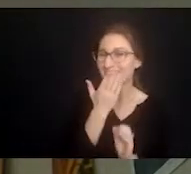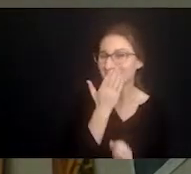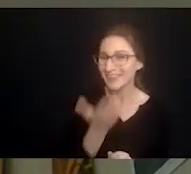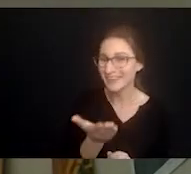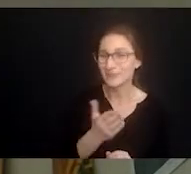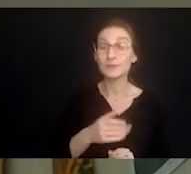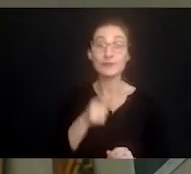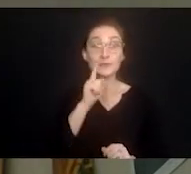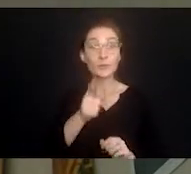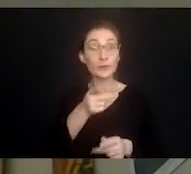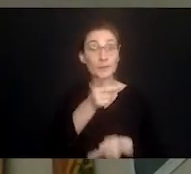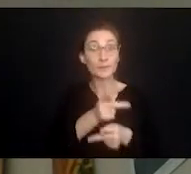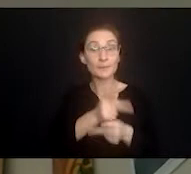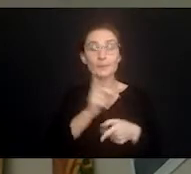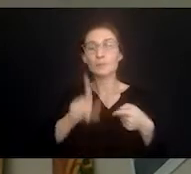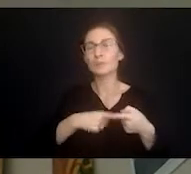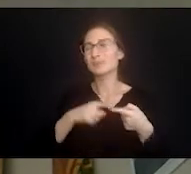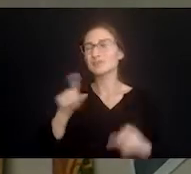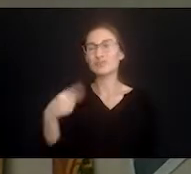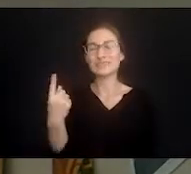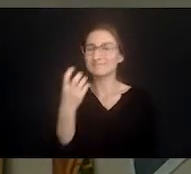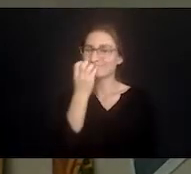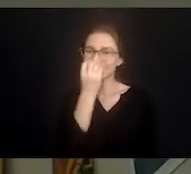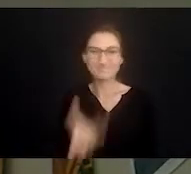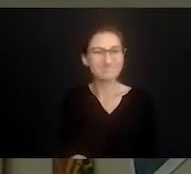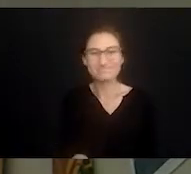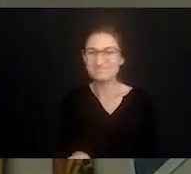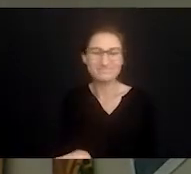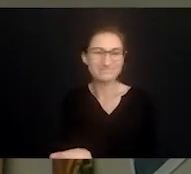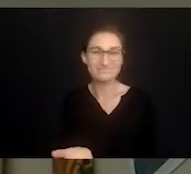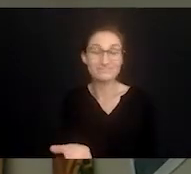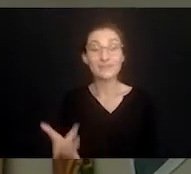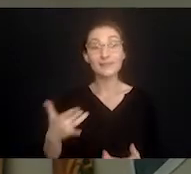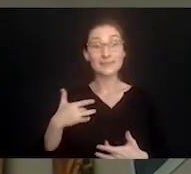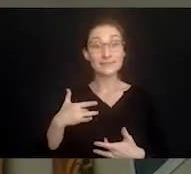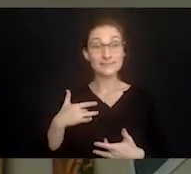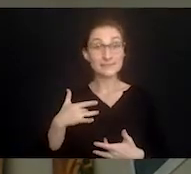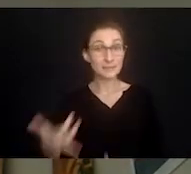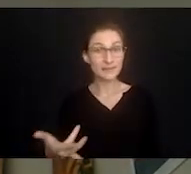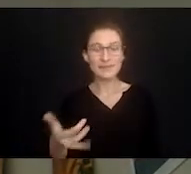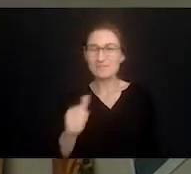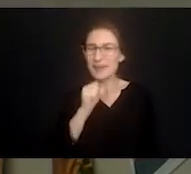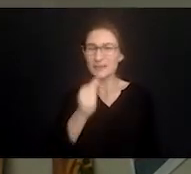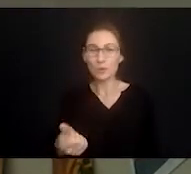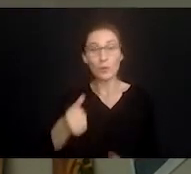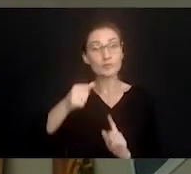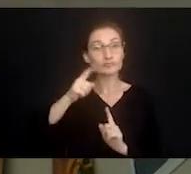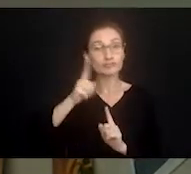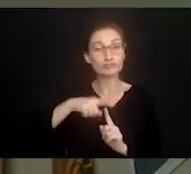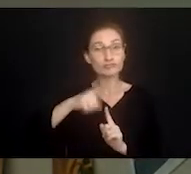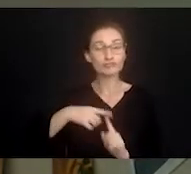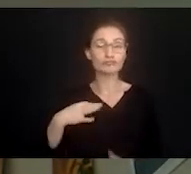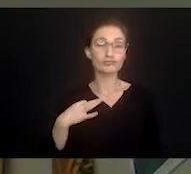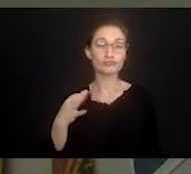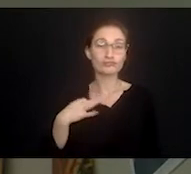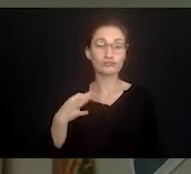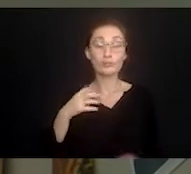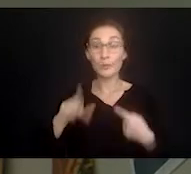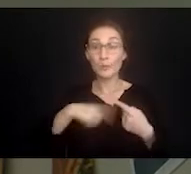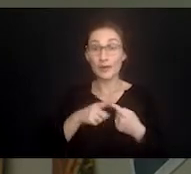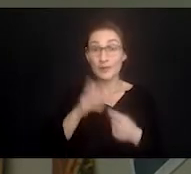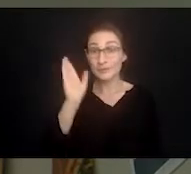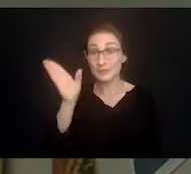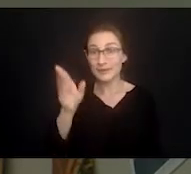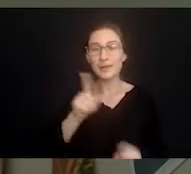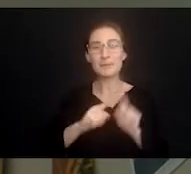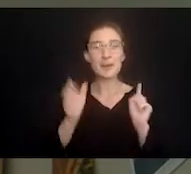for, and thank you, is caregiving when you just don't care. Now typically I don't wear a t-shirt when I'm doing my speaking,